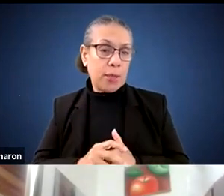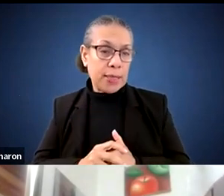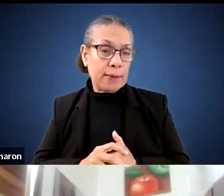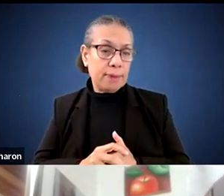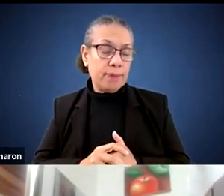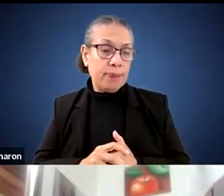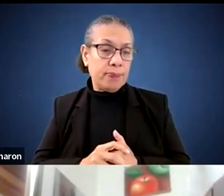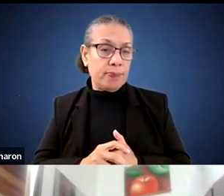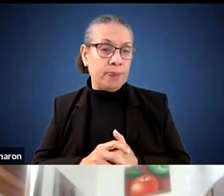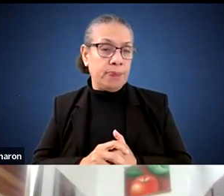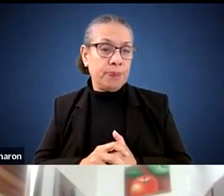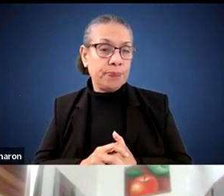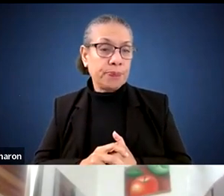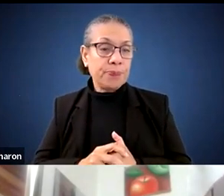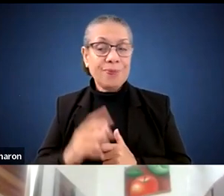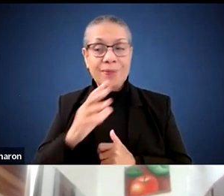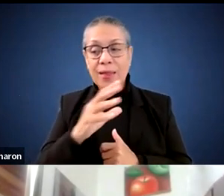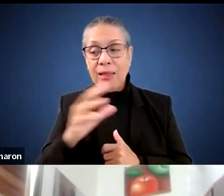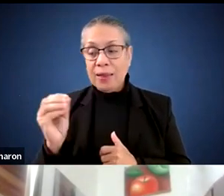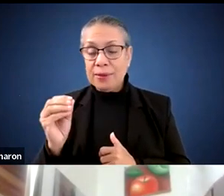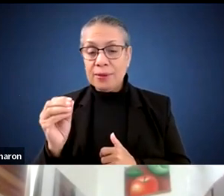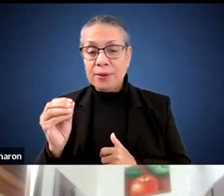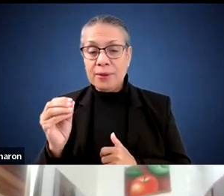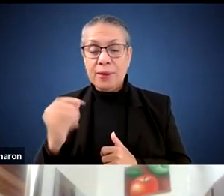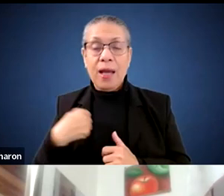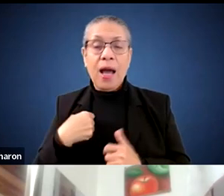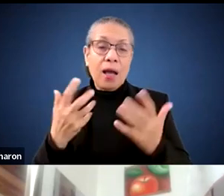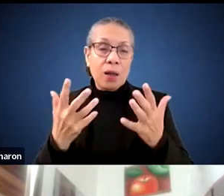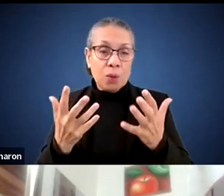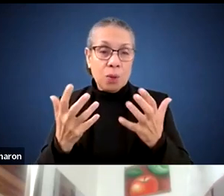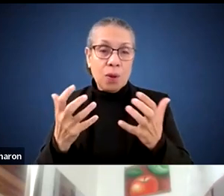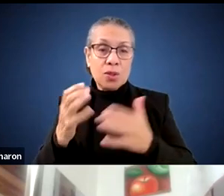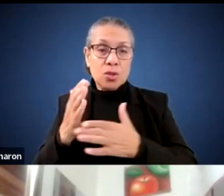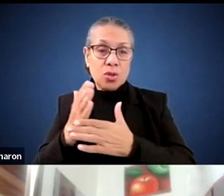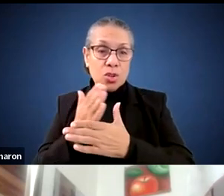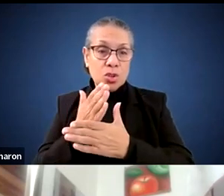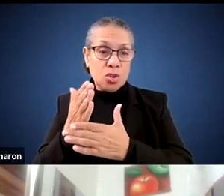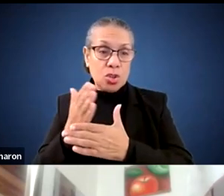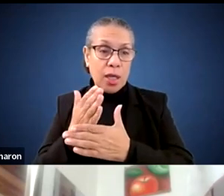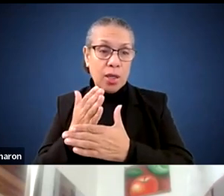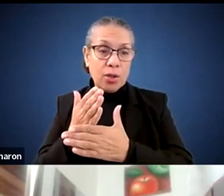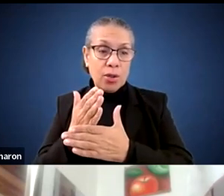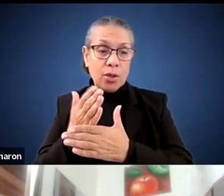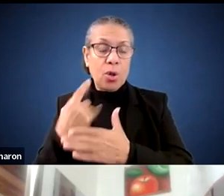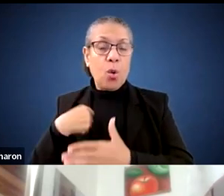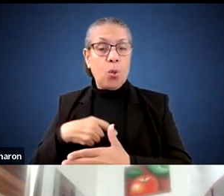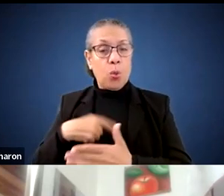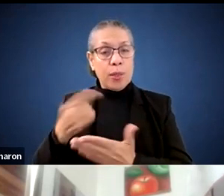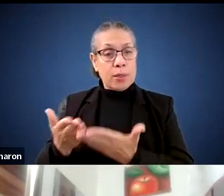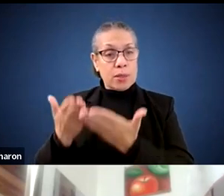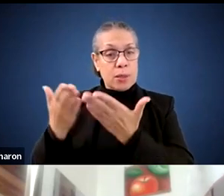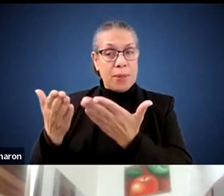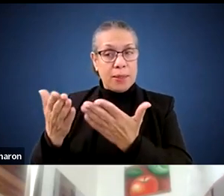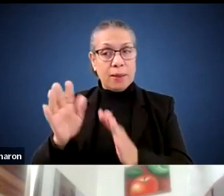Um, and I think that I also wanted to share that, um, we submitted, as